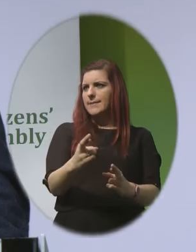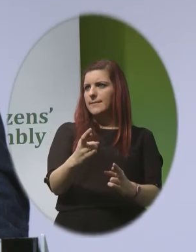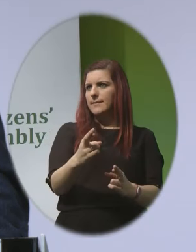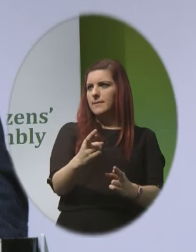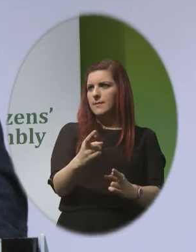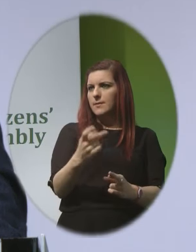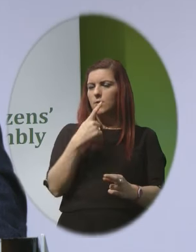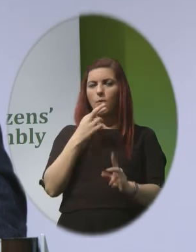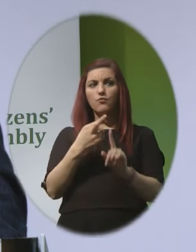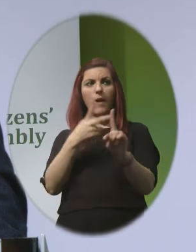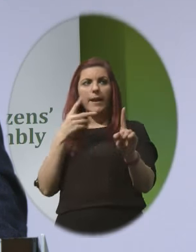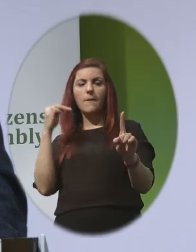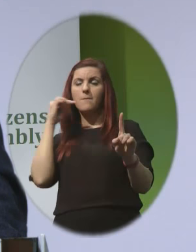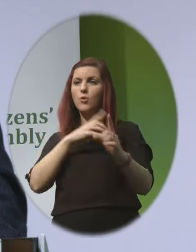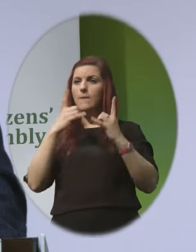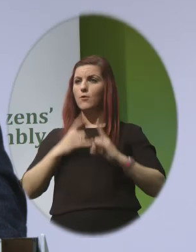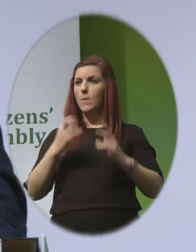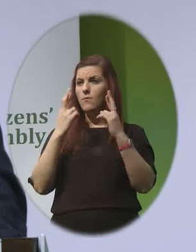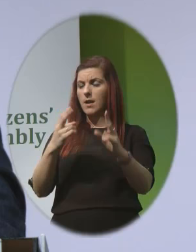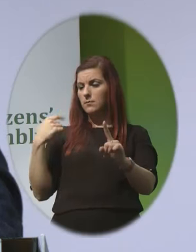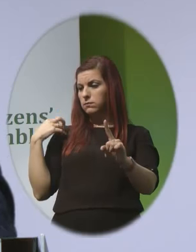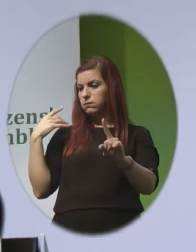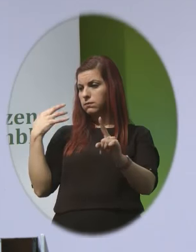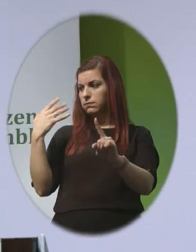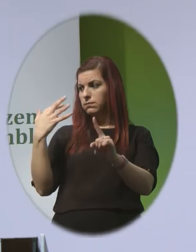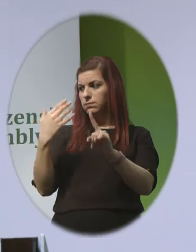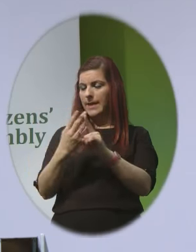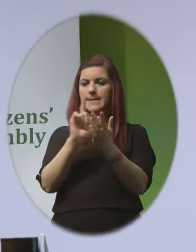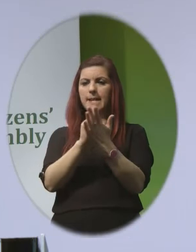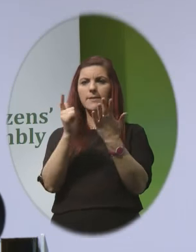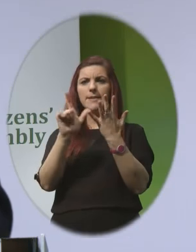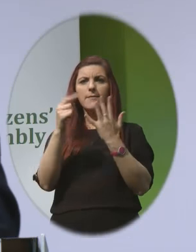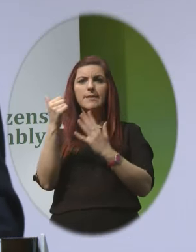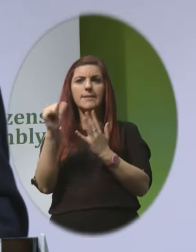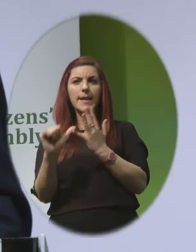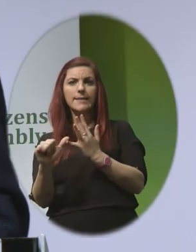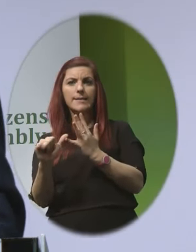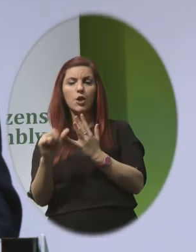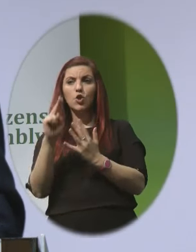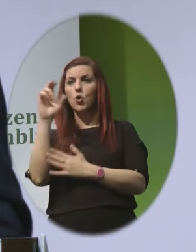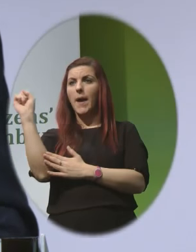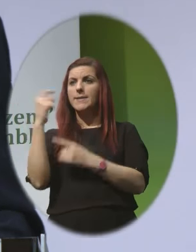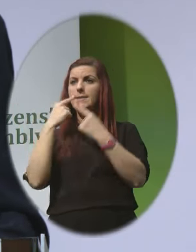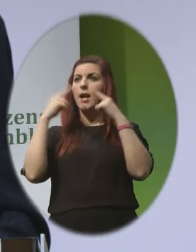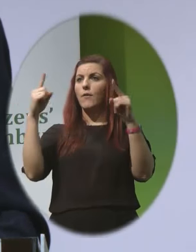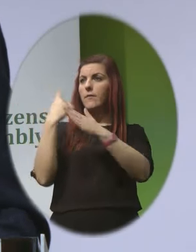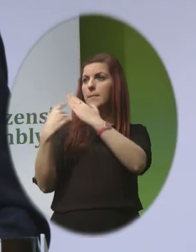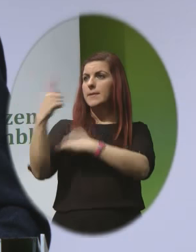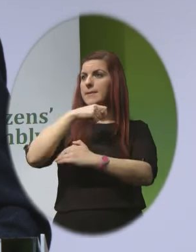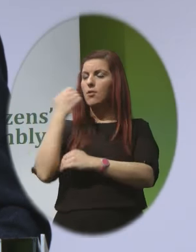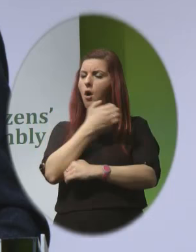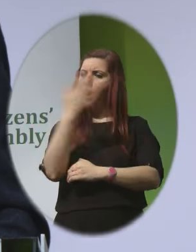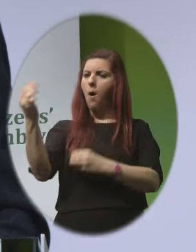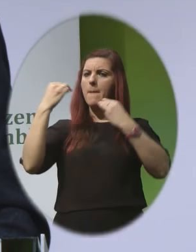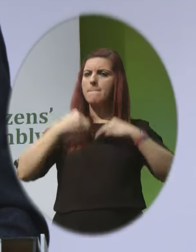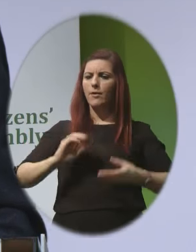Is one that has unfolded over centuries In 1776 the US Declaration of Independence stated that all men are created